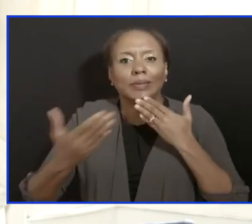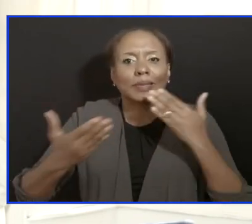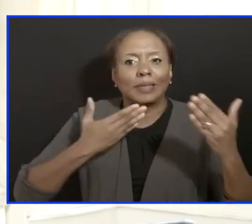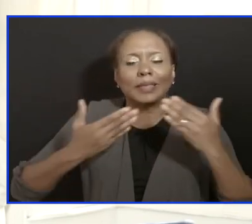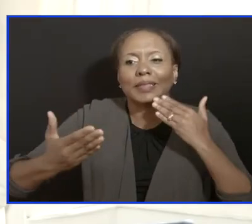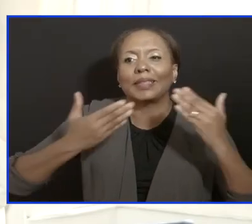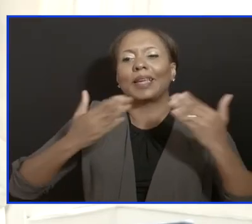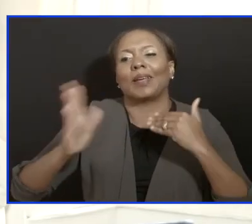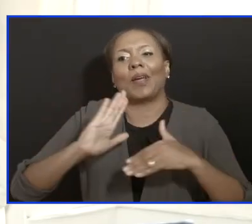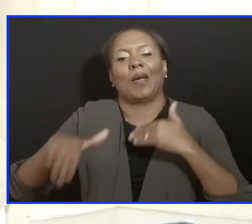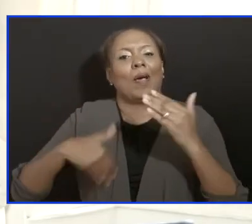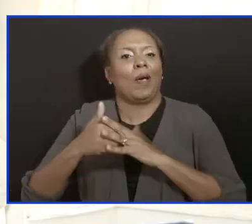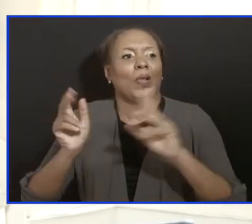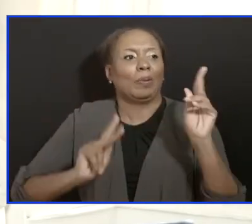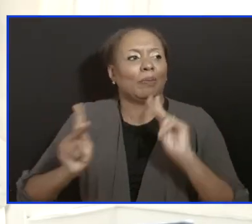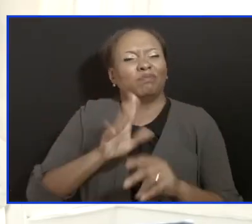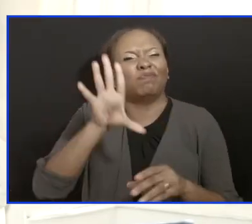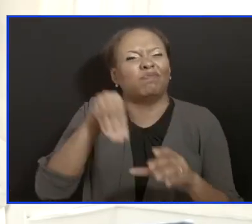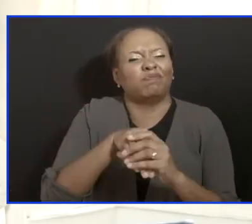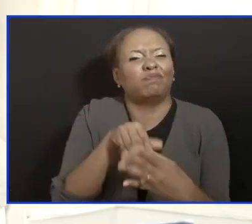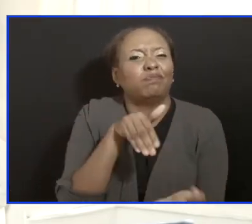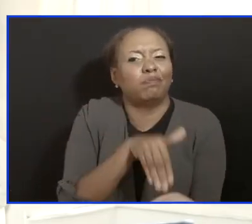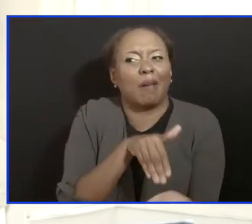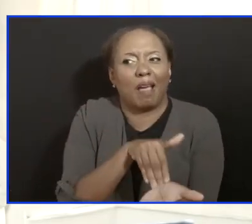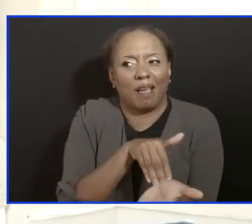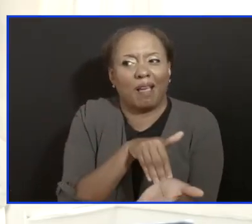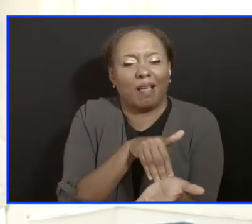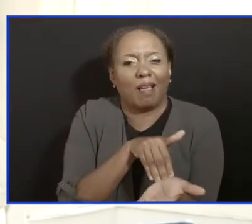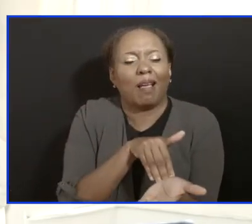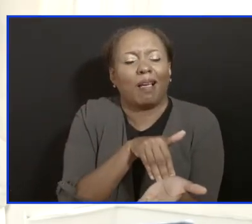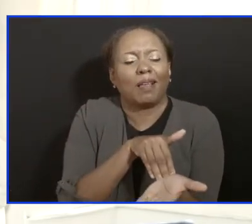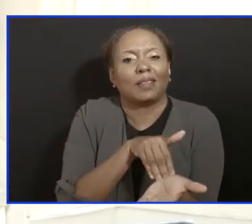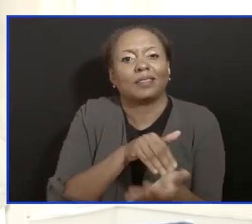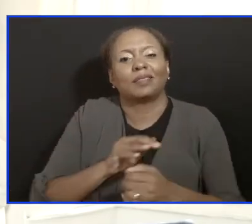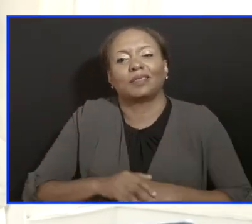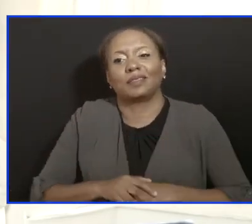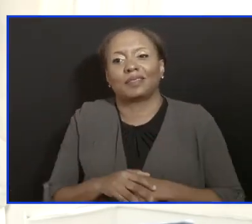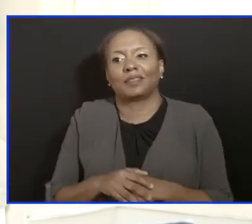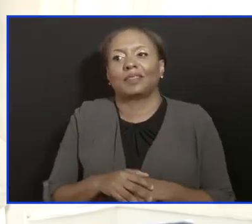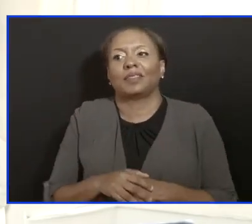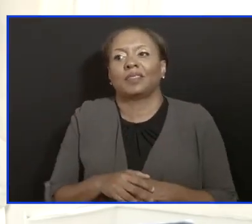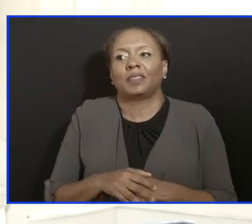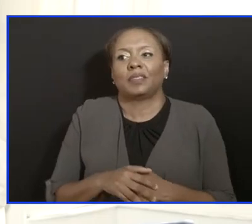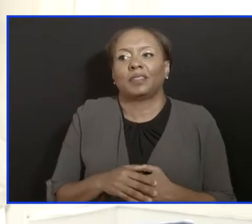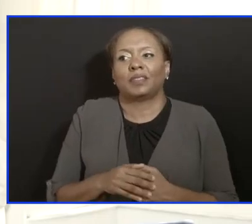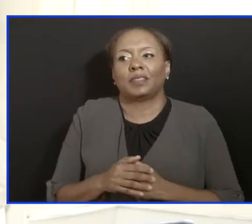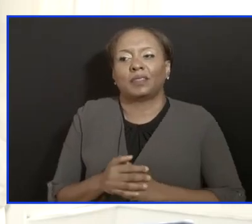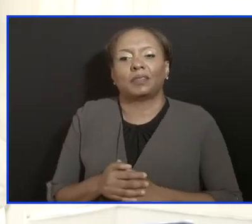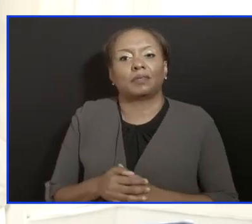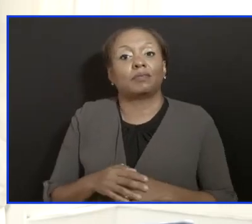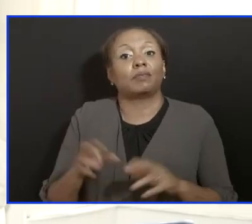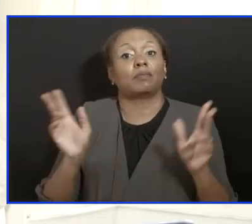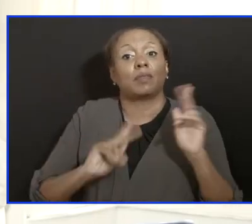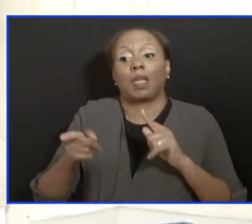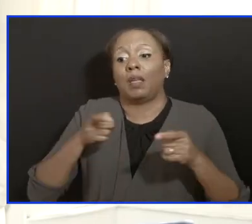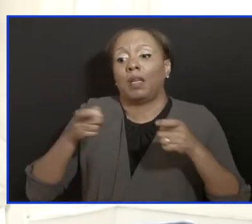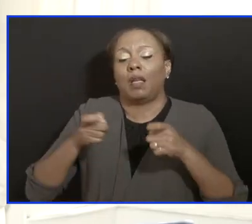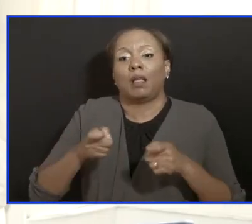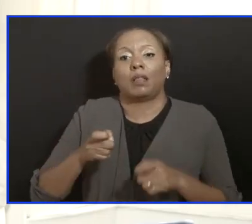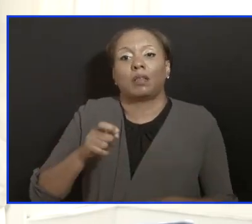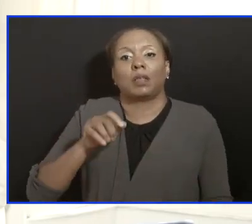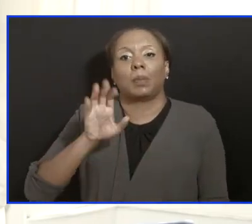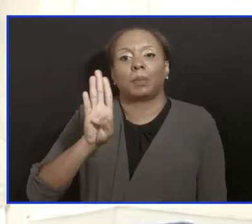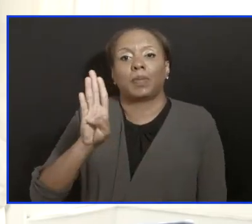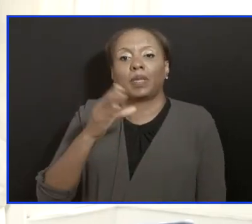appreciation for what you have done. And certainly, I'm manning Blackmon Gallup in the issue. You're All of you know who you are. And also,